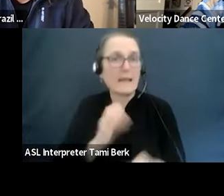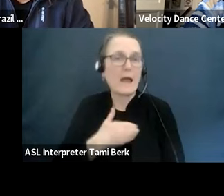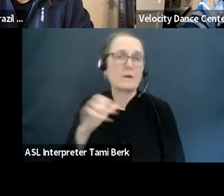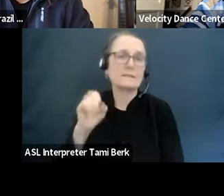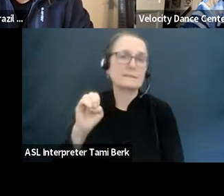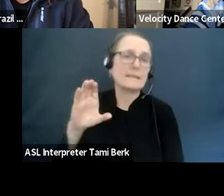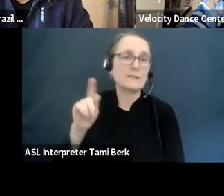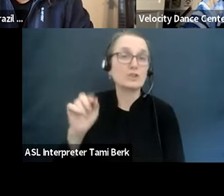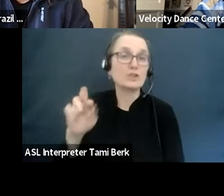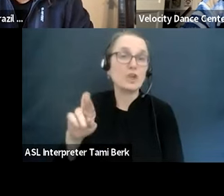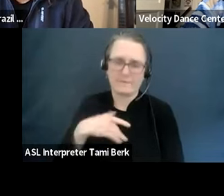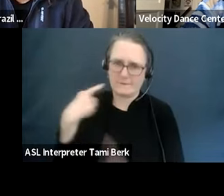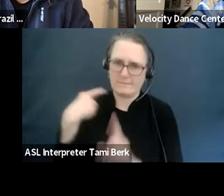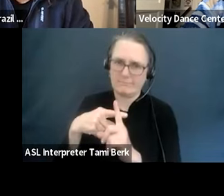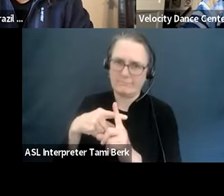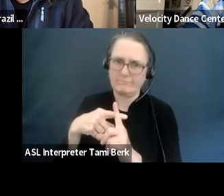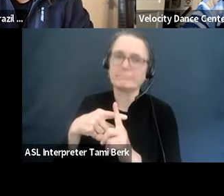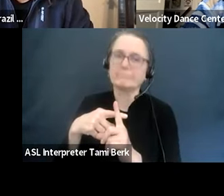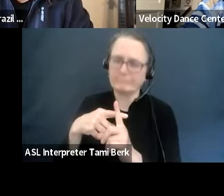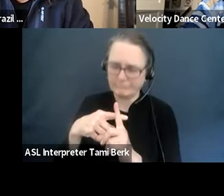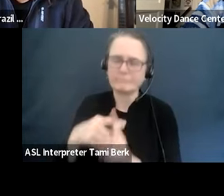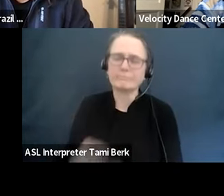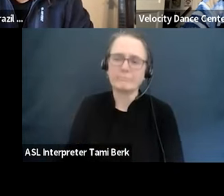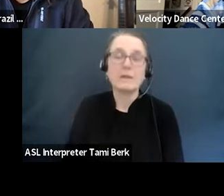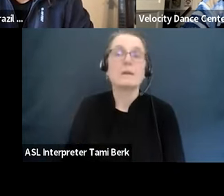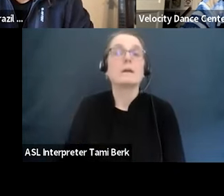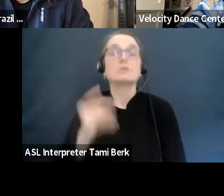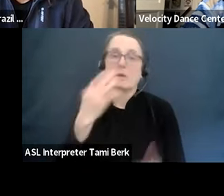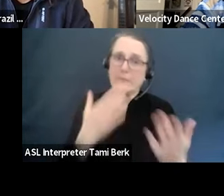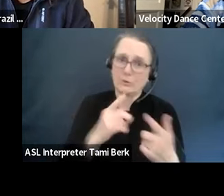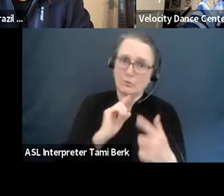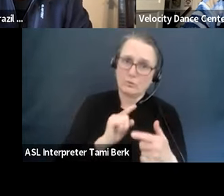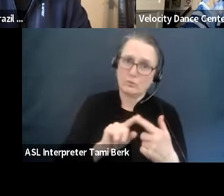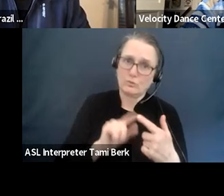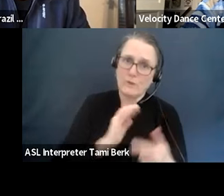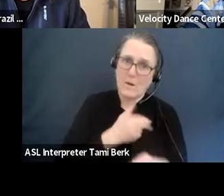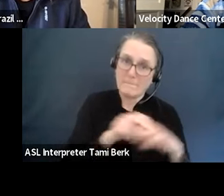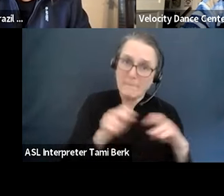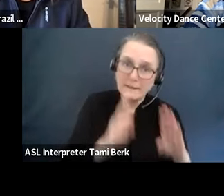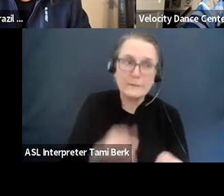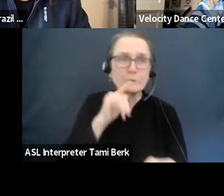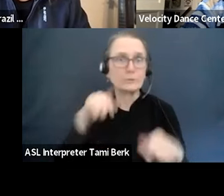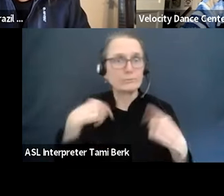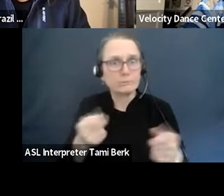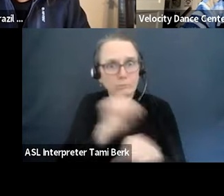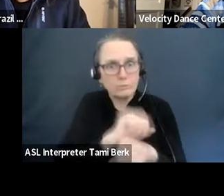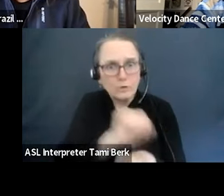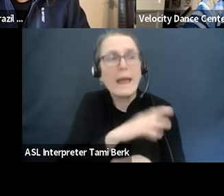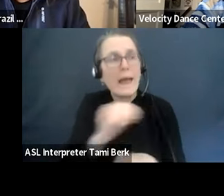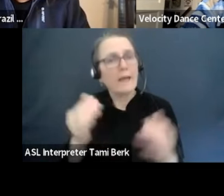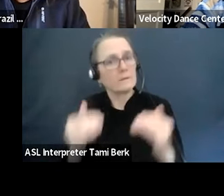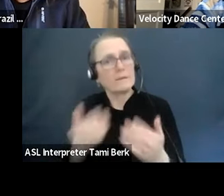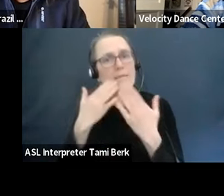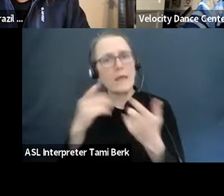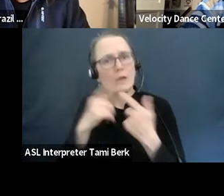um, I did want to just say thank you to everyone. Everyone that made today possible, and more broadly to everyone that keeps our missions, visions,